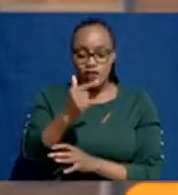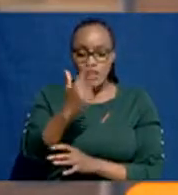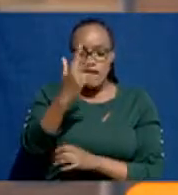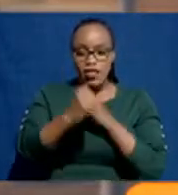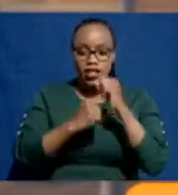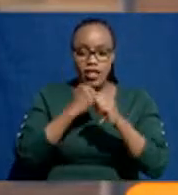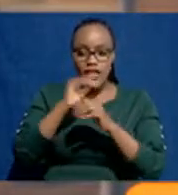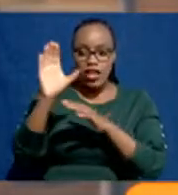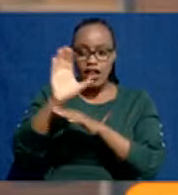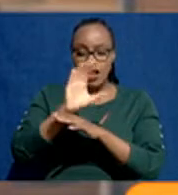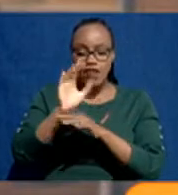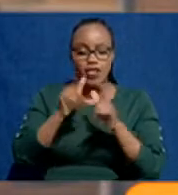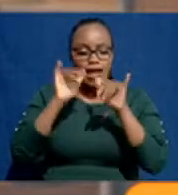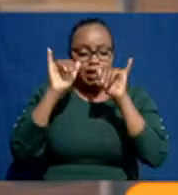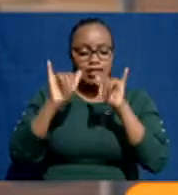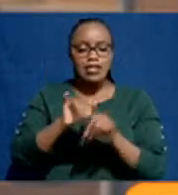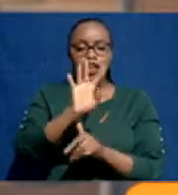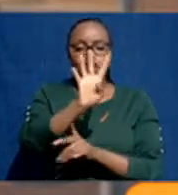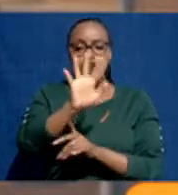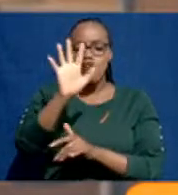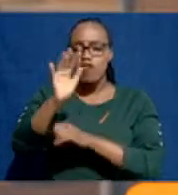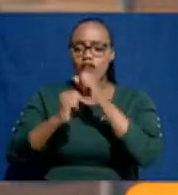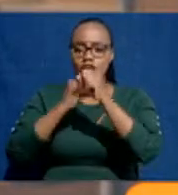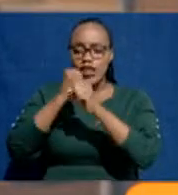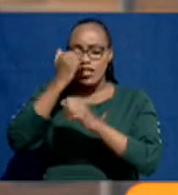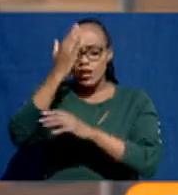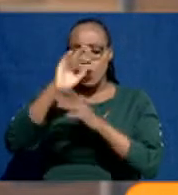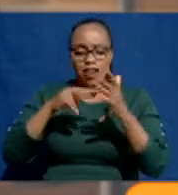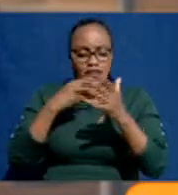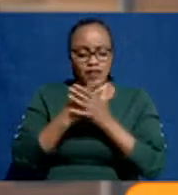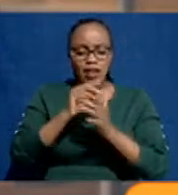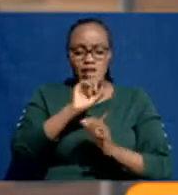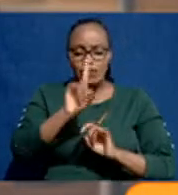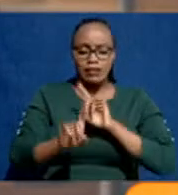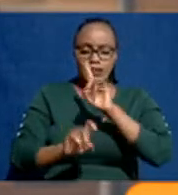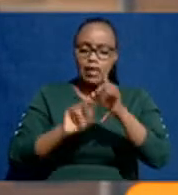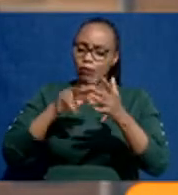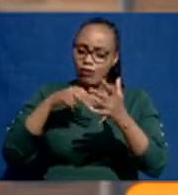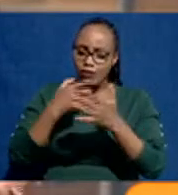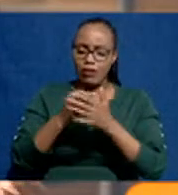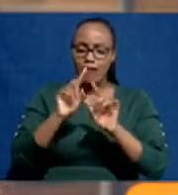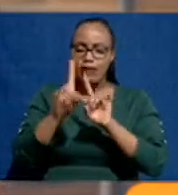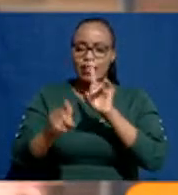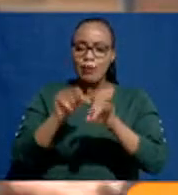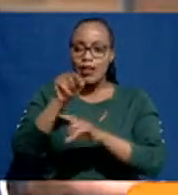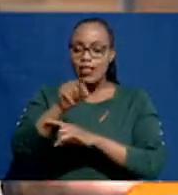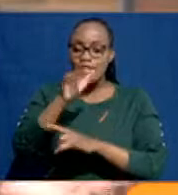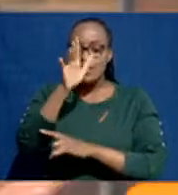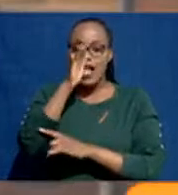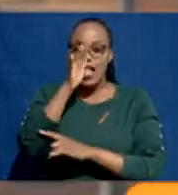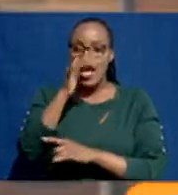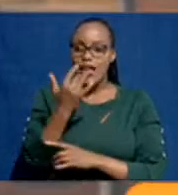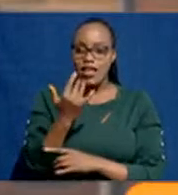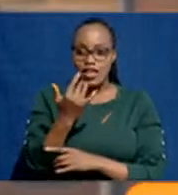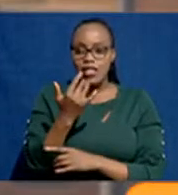and taking four or five years there because they are failing exams. And this is not a live view.